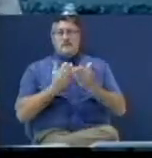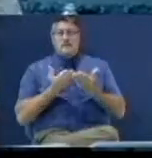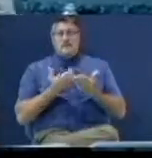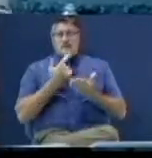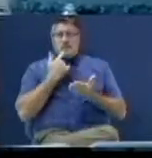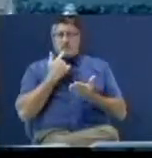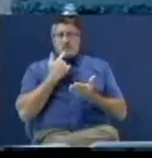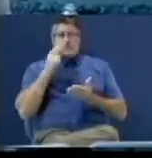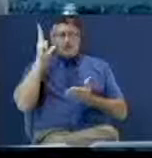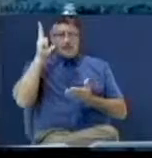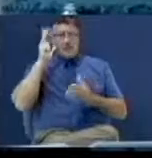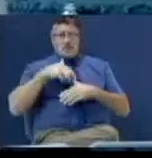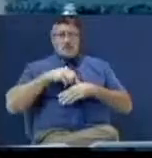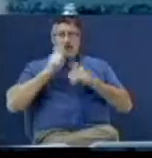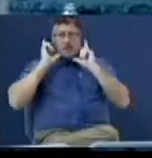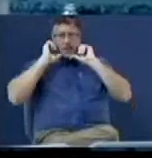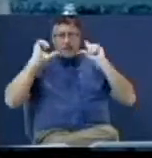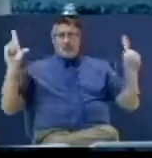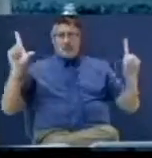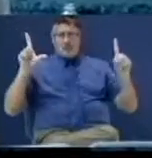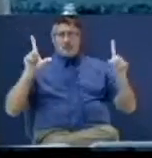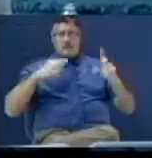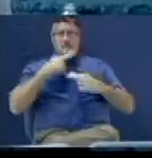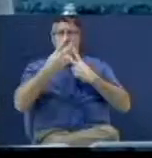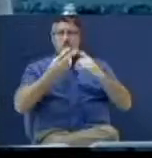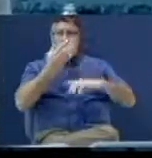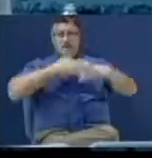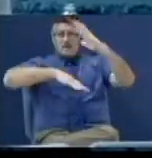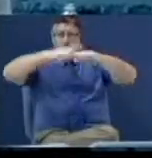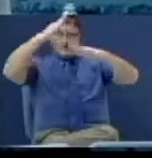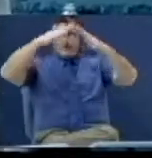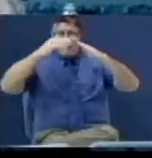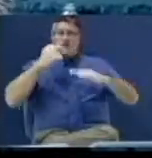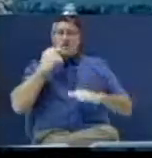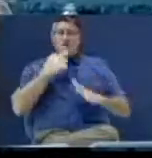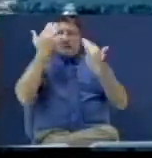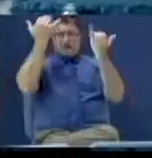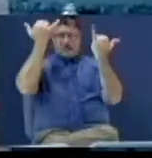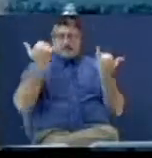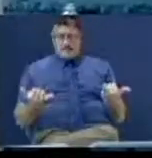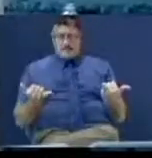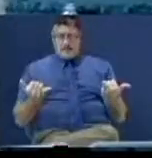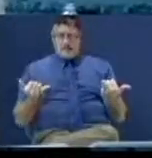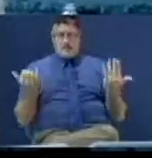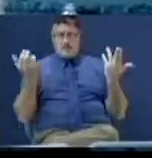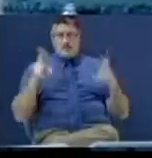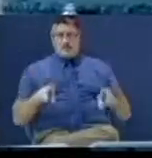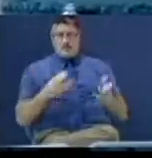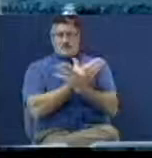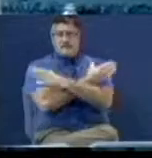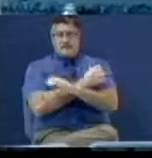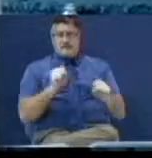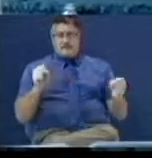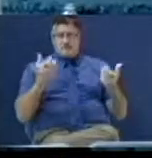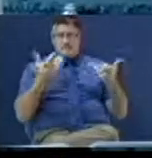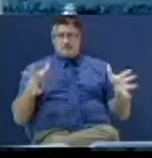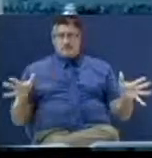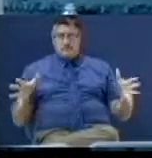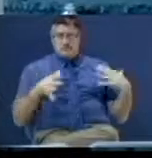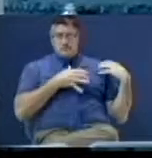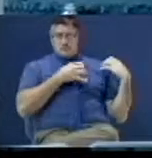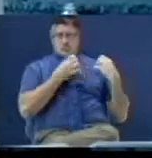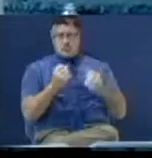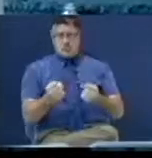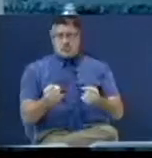And I heard a loud voice saying in heaven, now has come salvation and strength